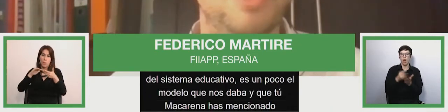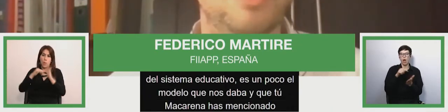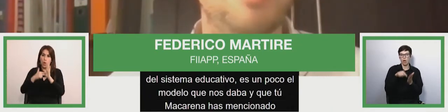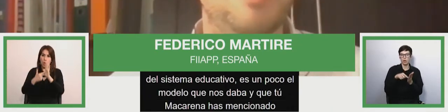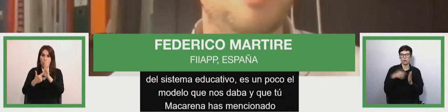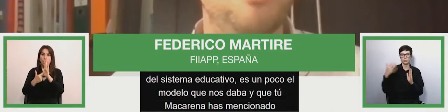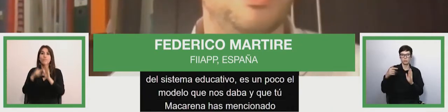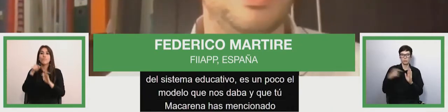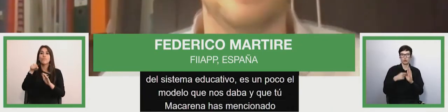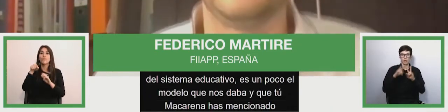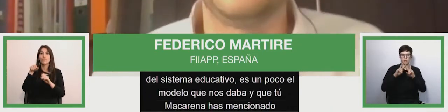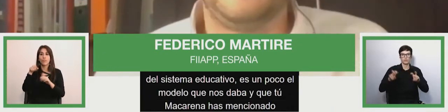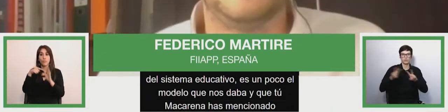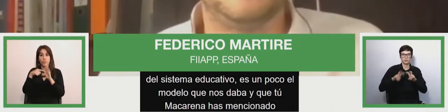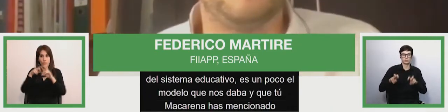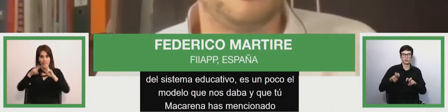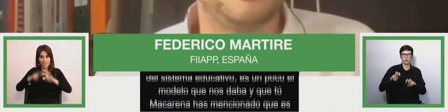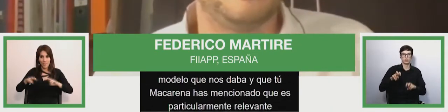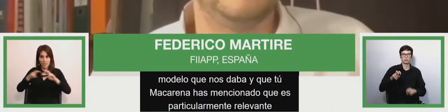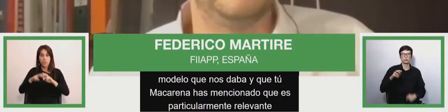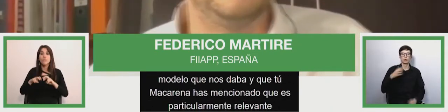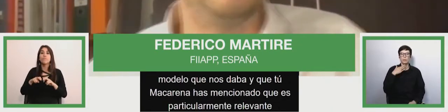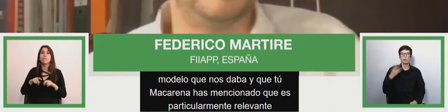if we talk about the